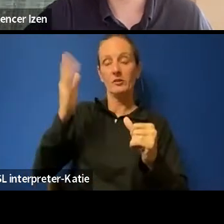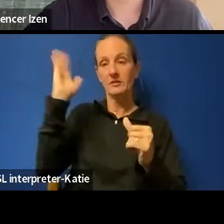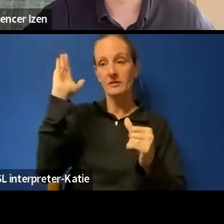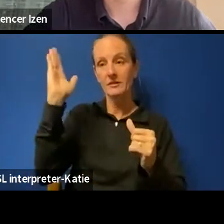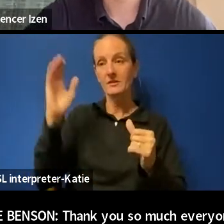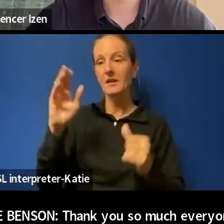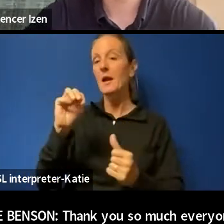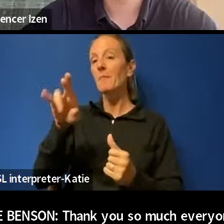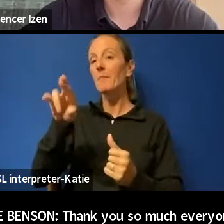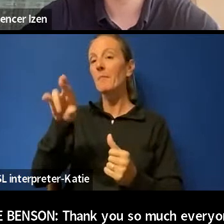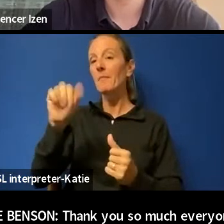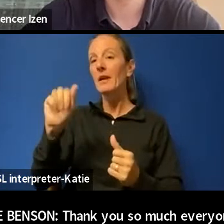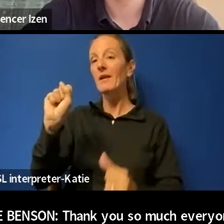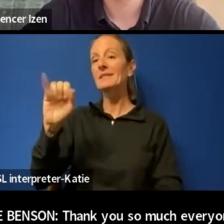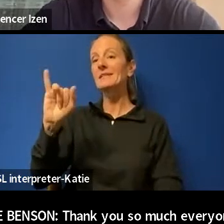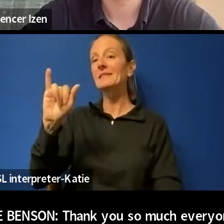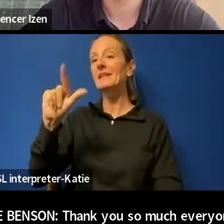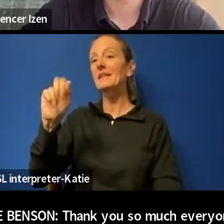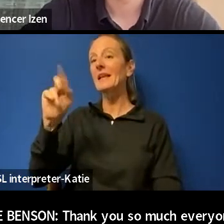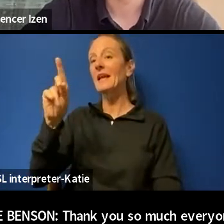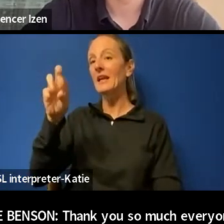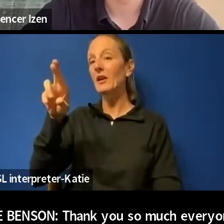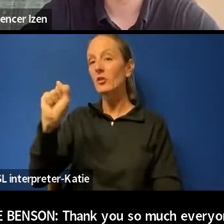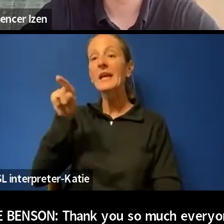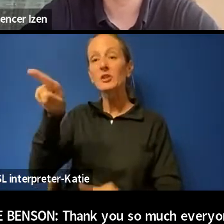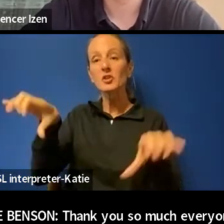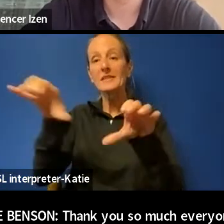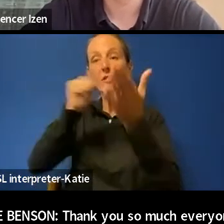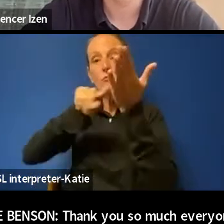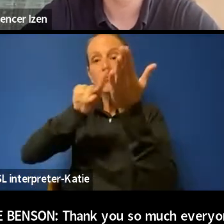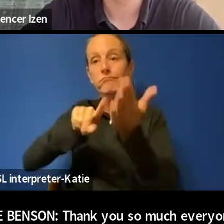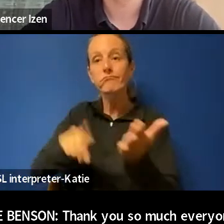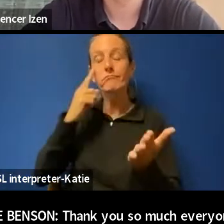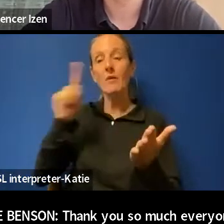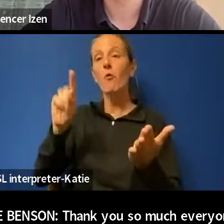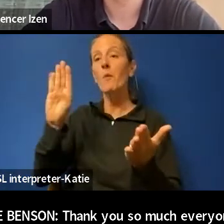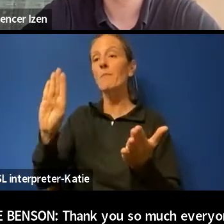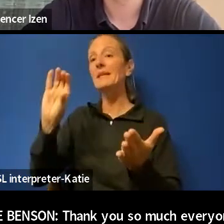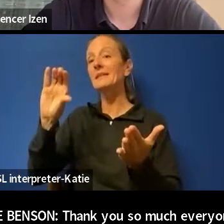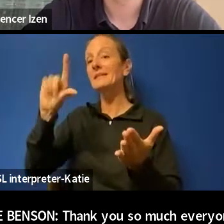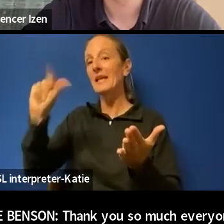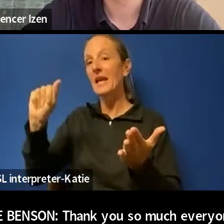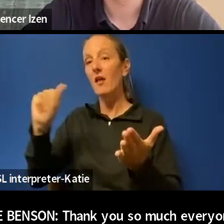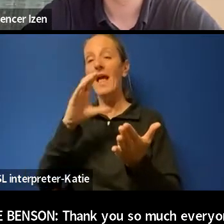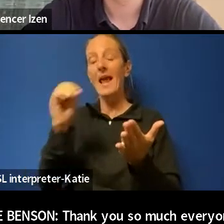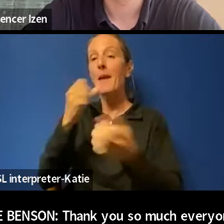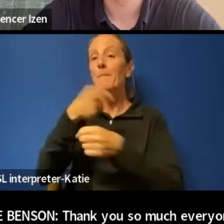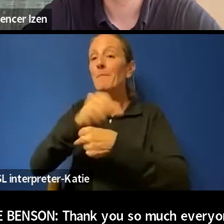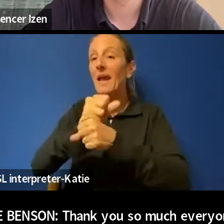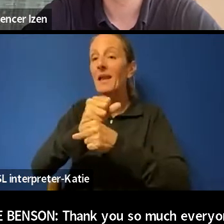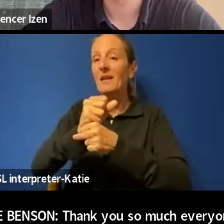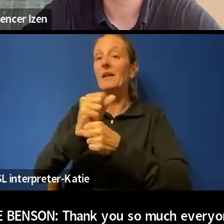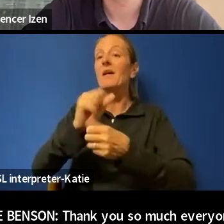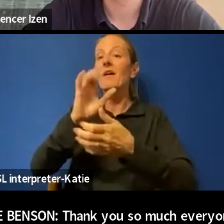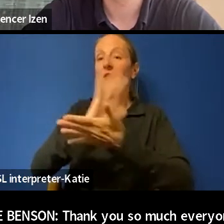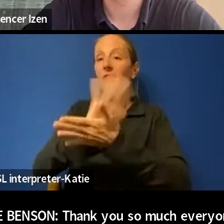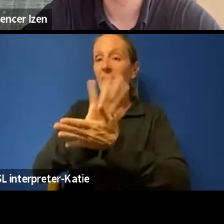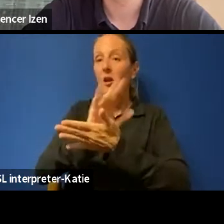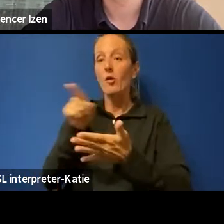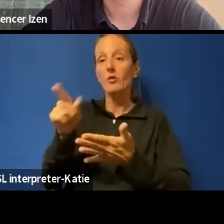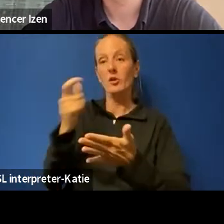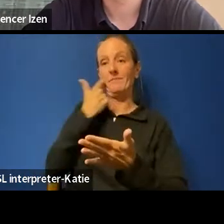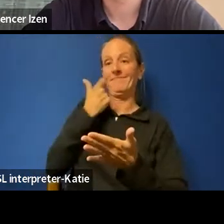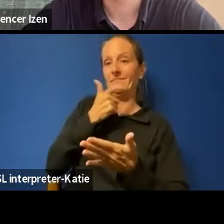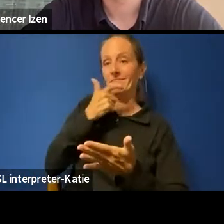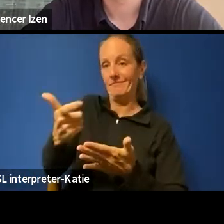who conducted the research for the BCCLA that was instrumental in creating the video that you just watched. Mara will be diving deeper into the